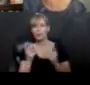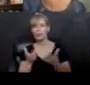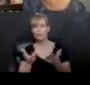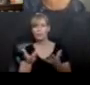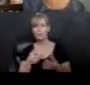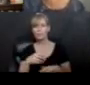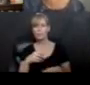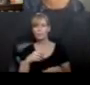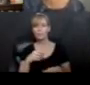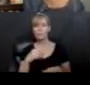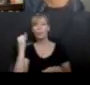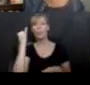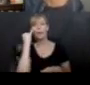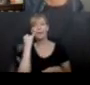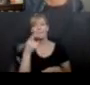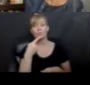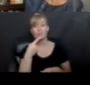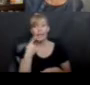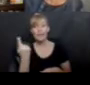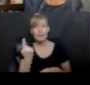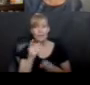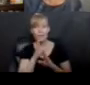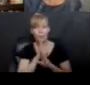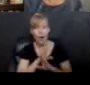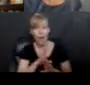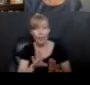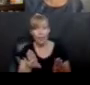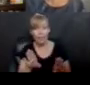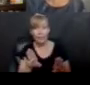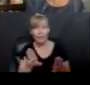if you were going to say something quietly? How would you say it?